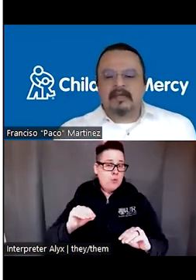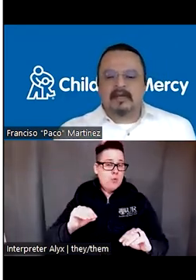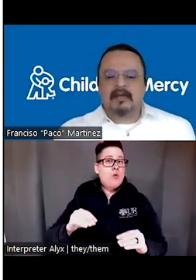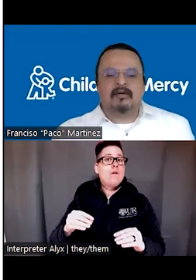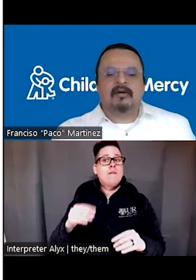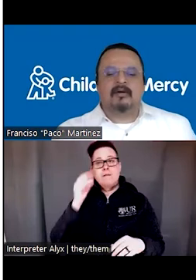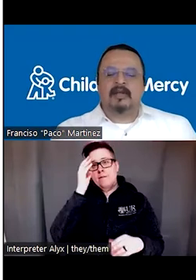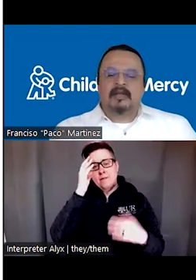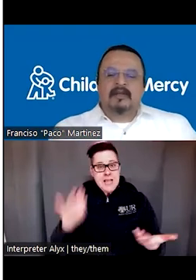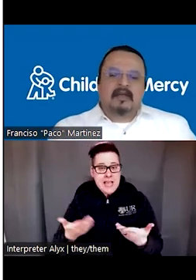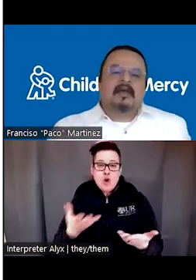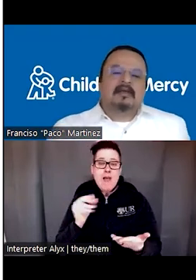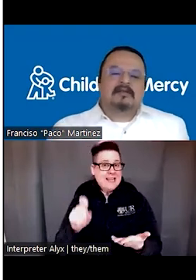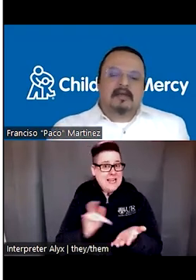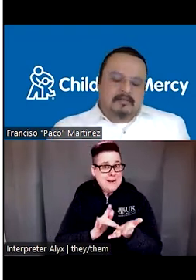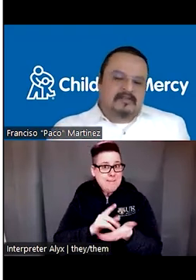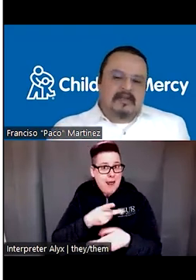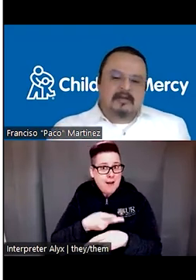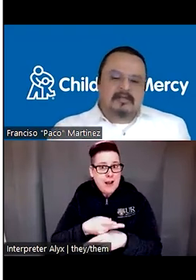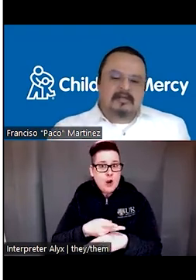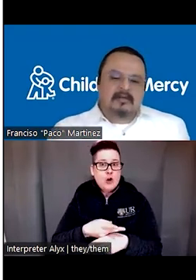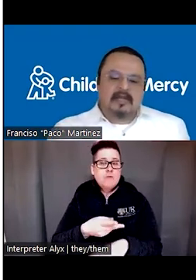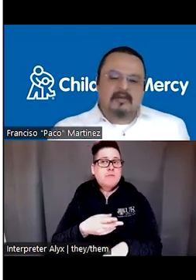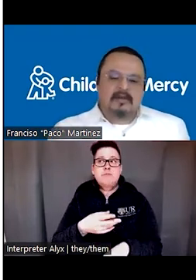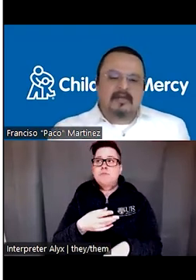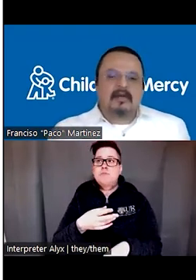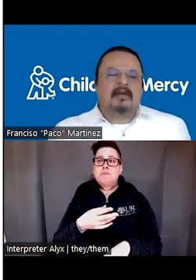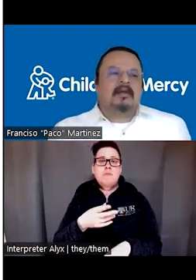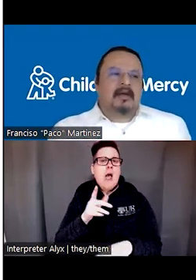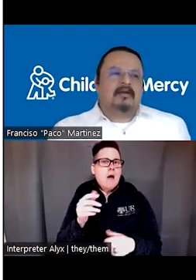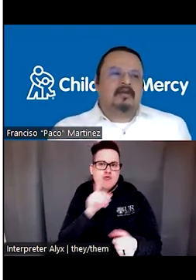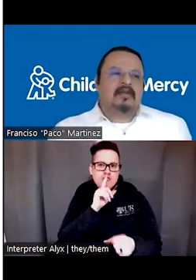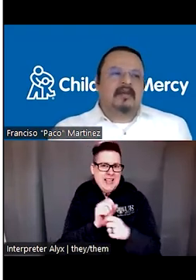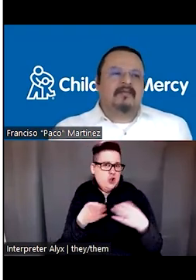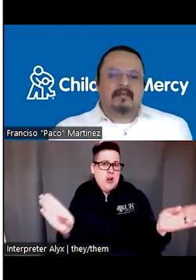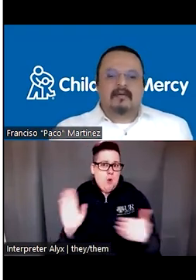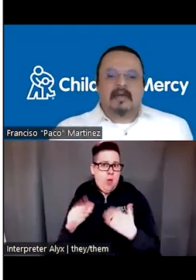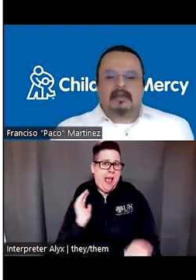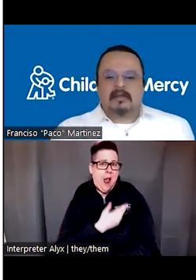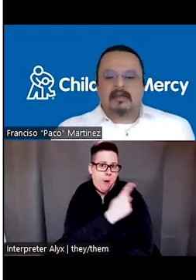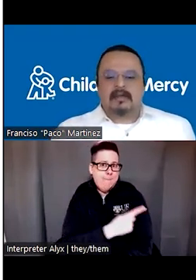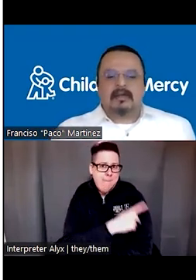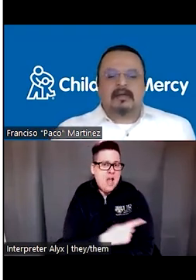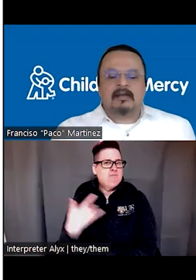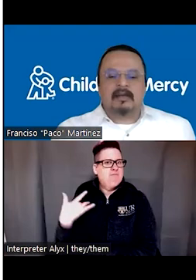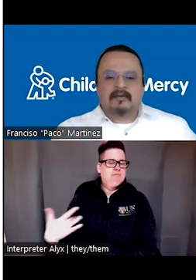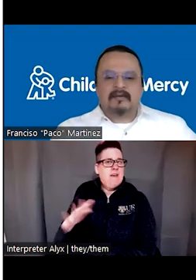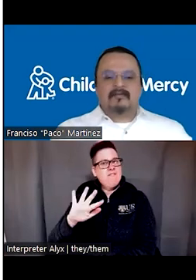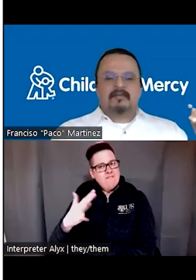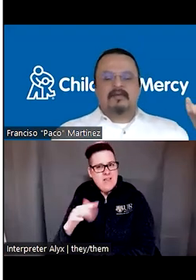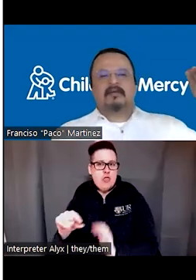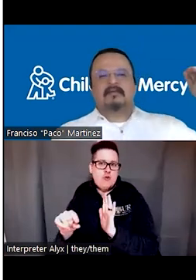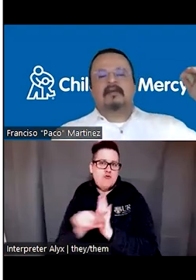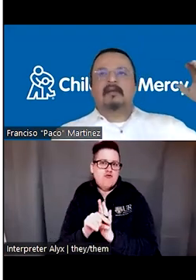medical care or, uh, psychological or behavioral care are going to be in a fifth grade, uh, in a